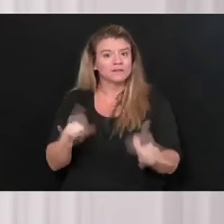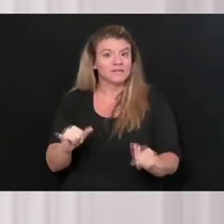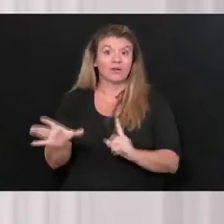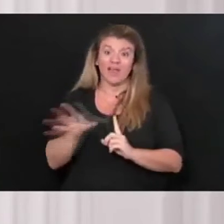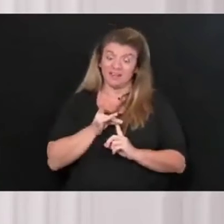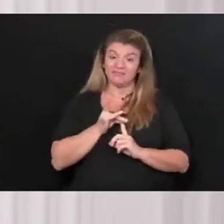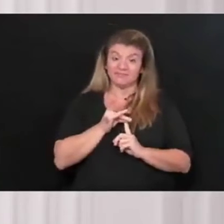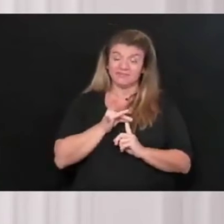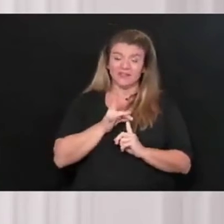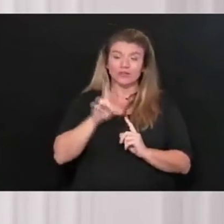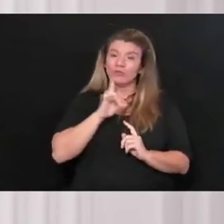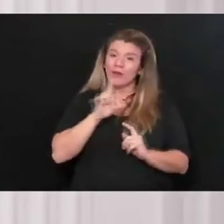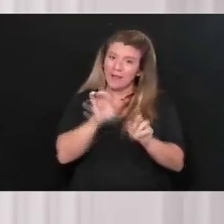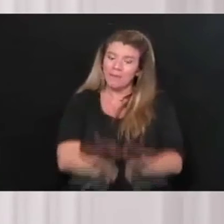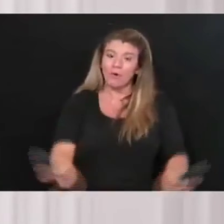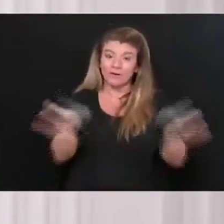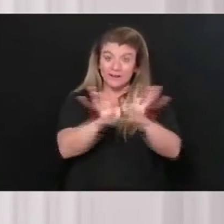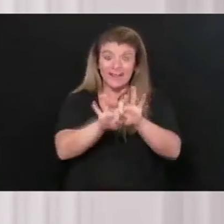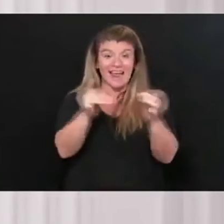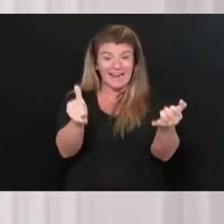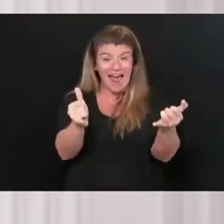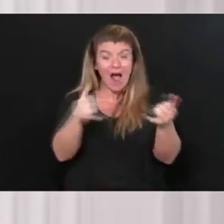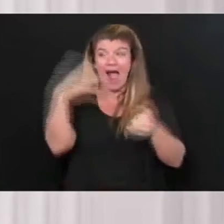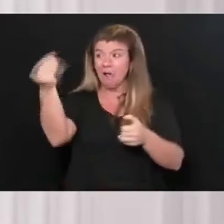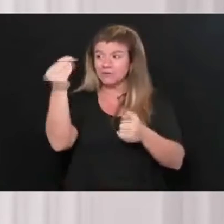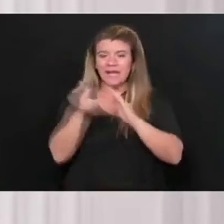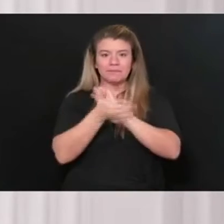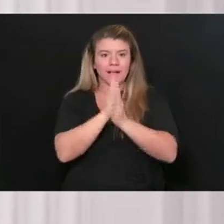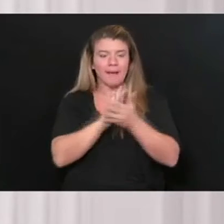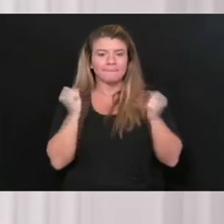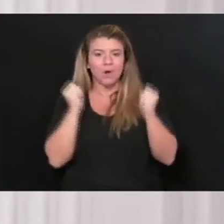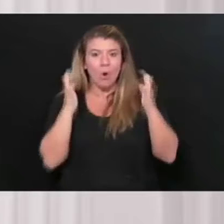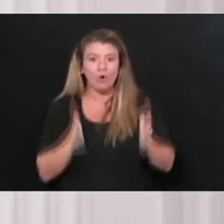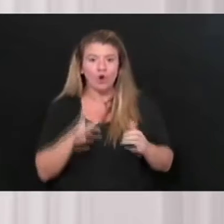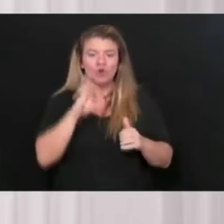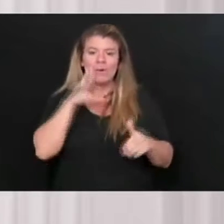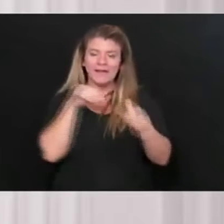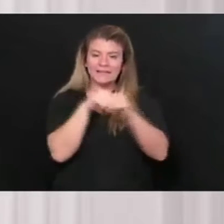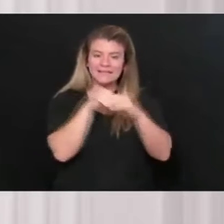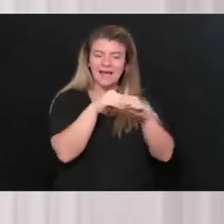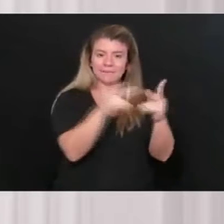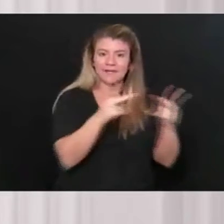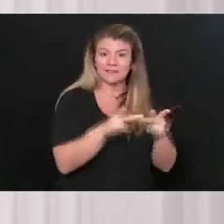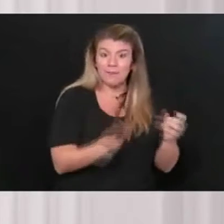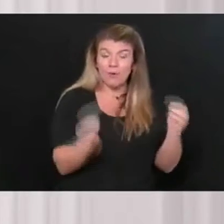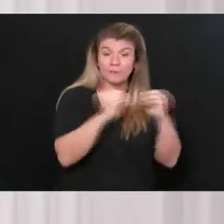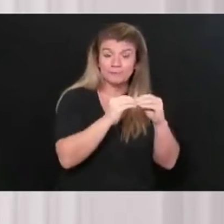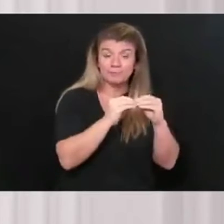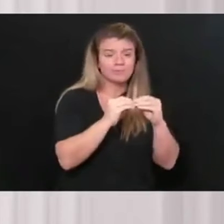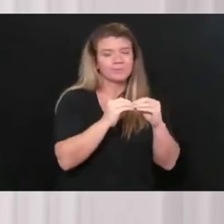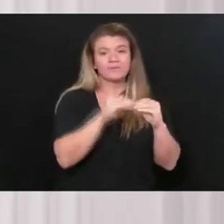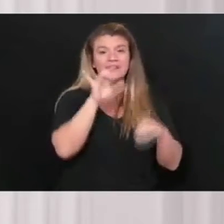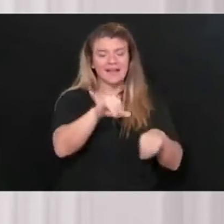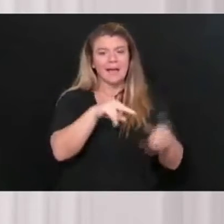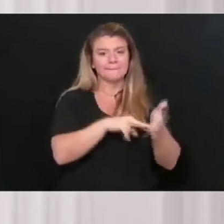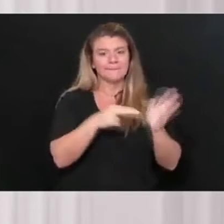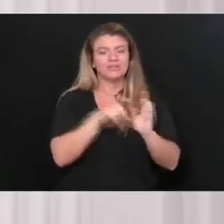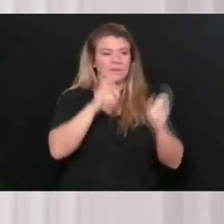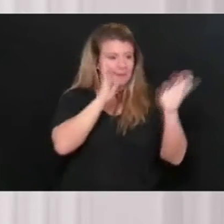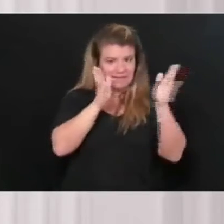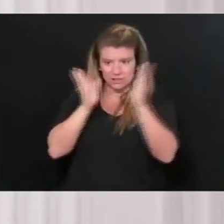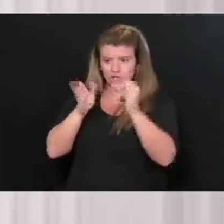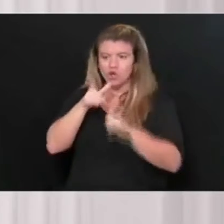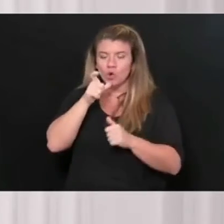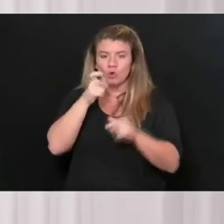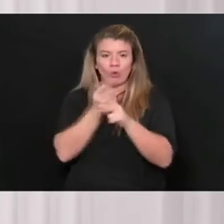particularly as the weather gets colder, avoid crowds. Be really cautious of indoor places where people have their masks off, and that is